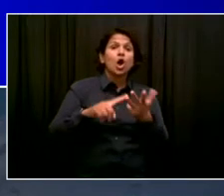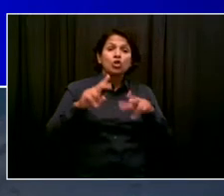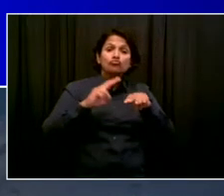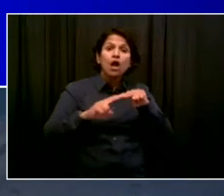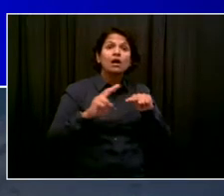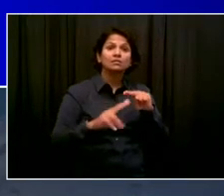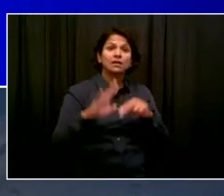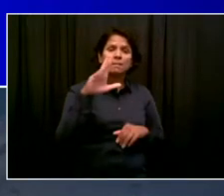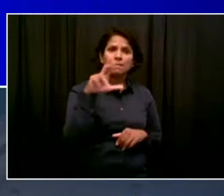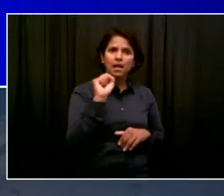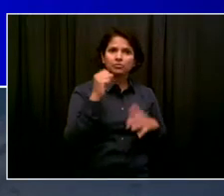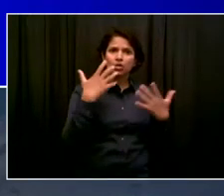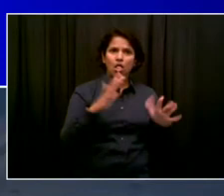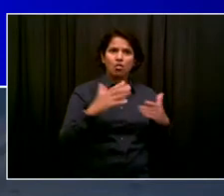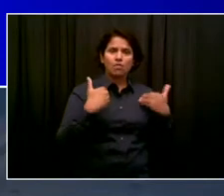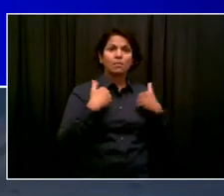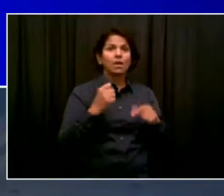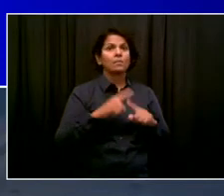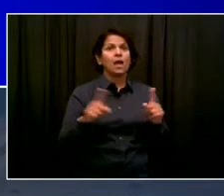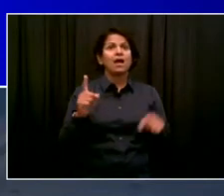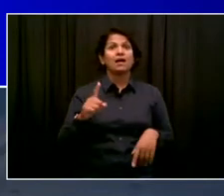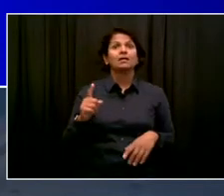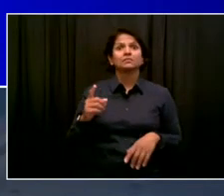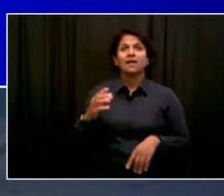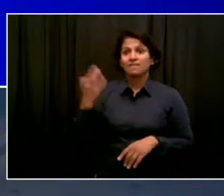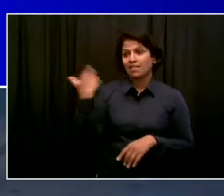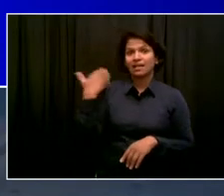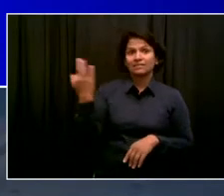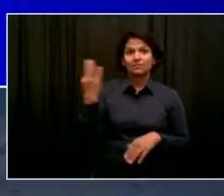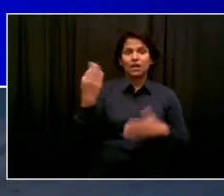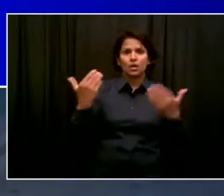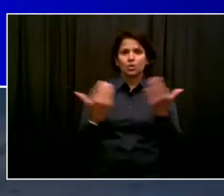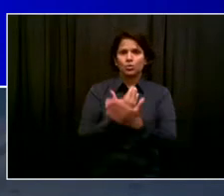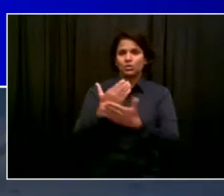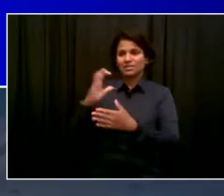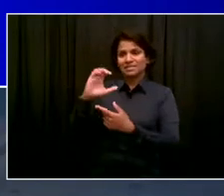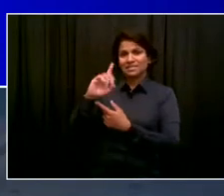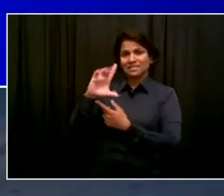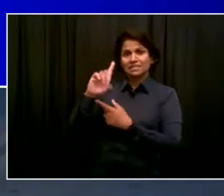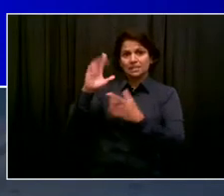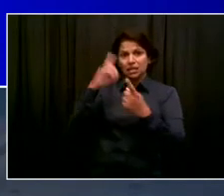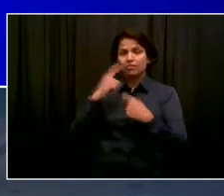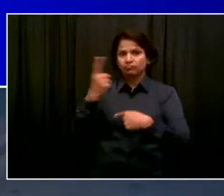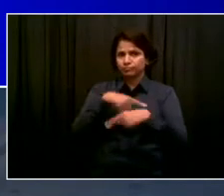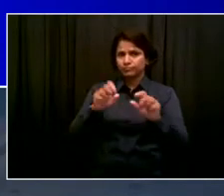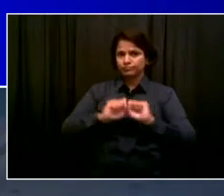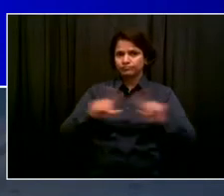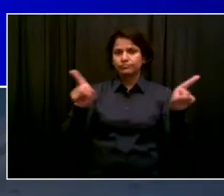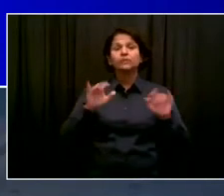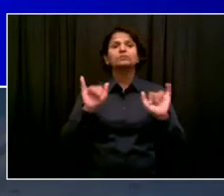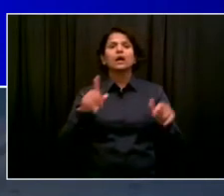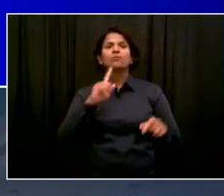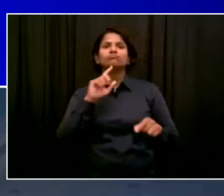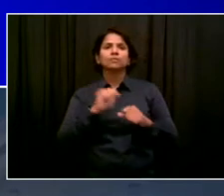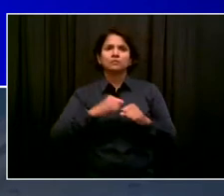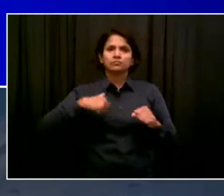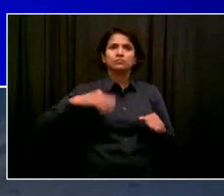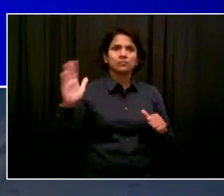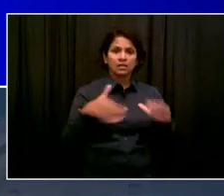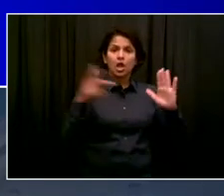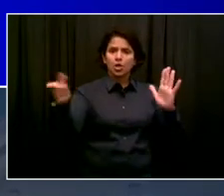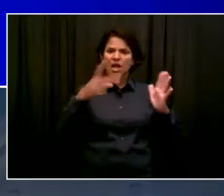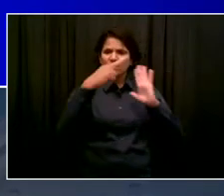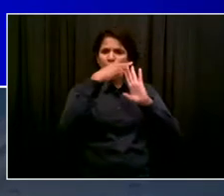And already, it was a rule that unvaccinated people had to wear a mask in all public settings,